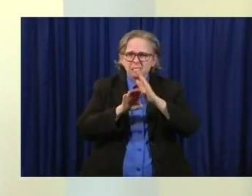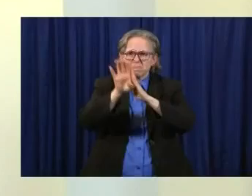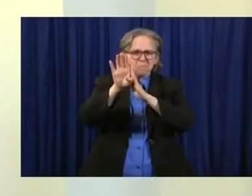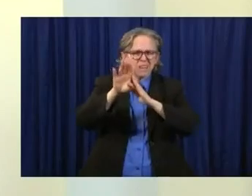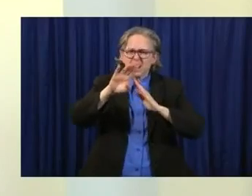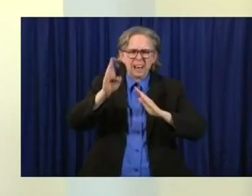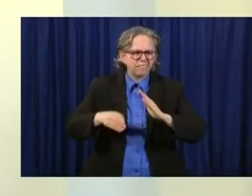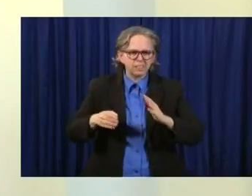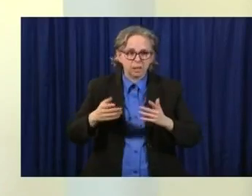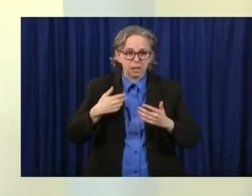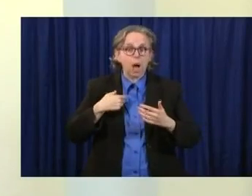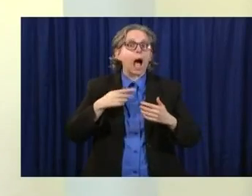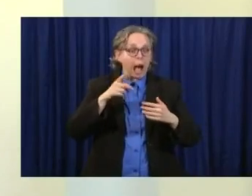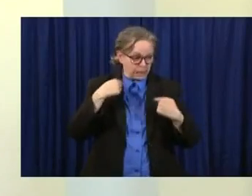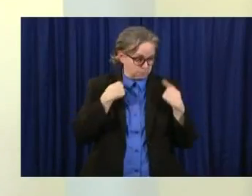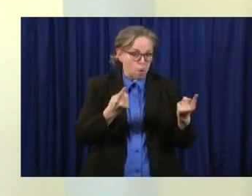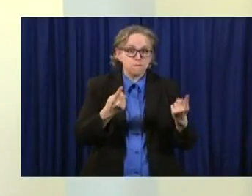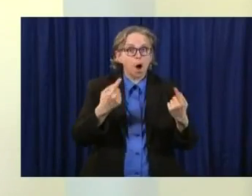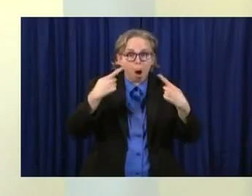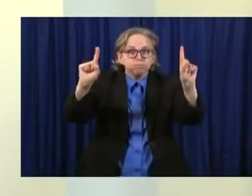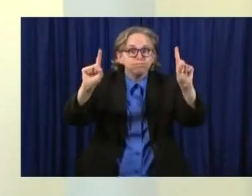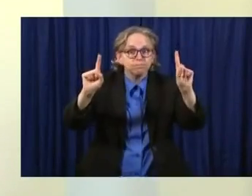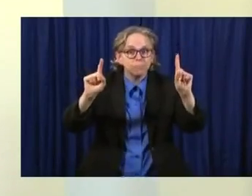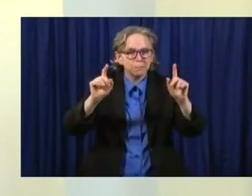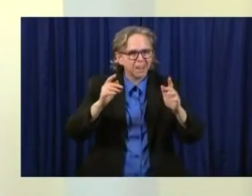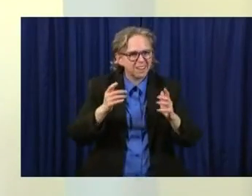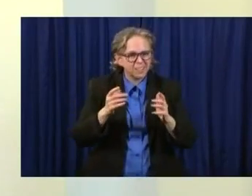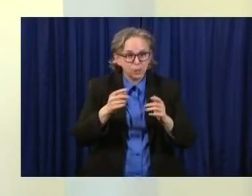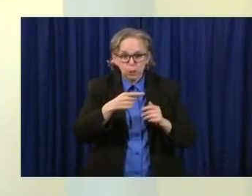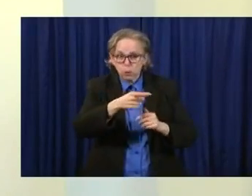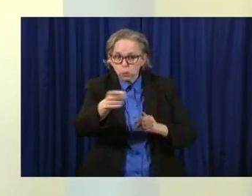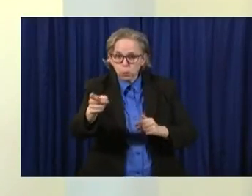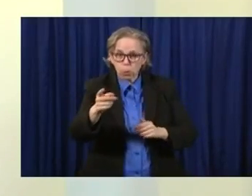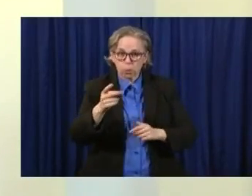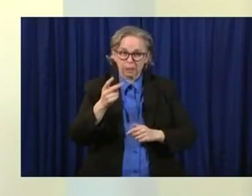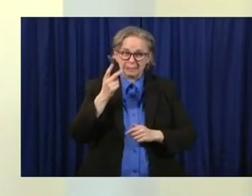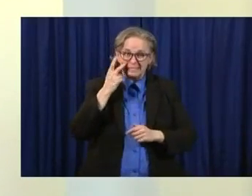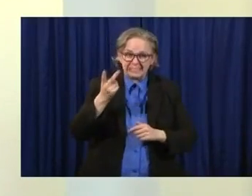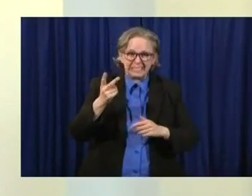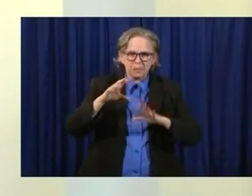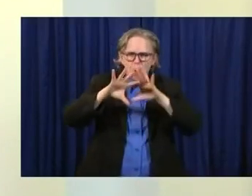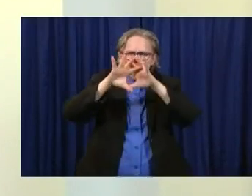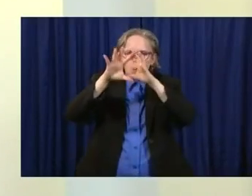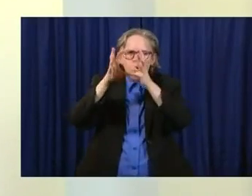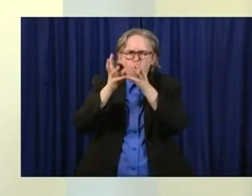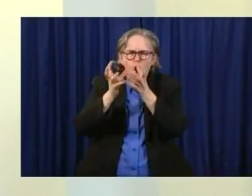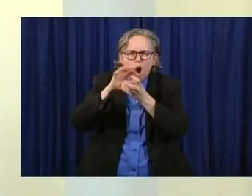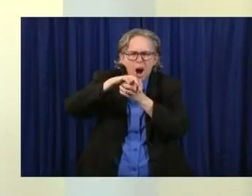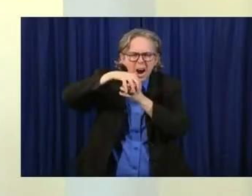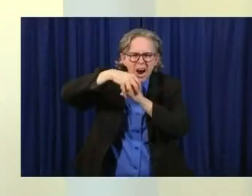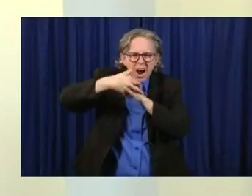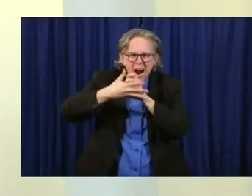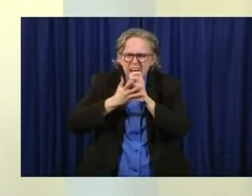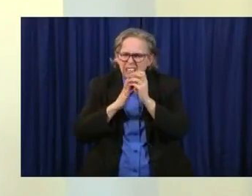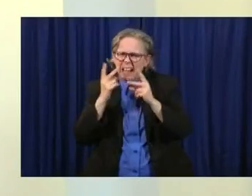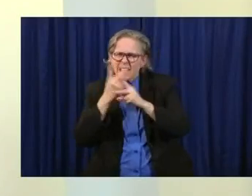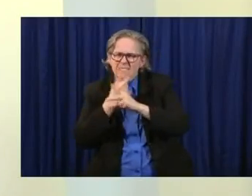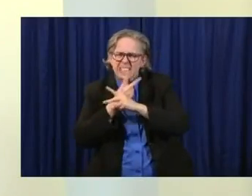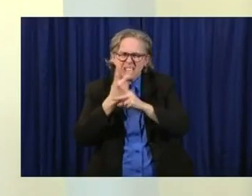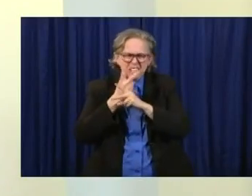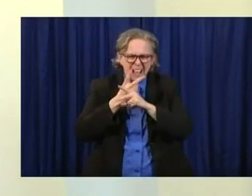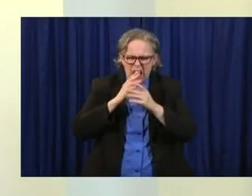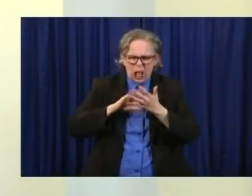But as you're seeing, the very best scientists in the world are trying to figure out all over the world, learning from each other. You know, sometimes we've had the